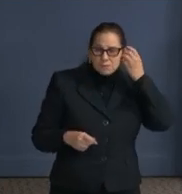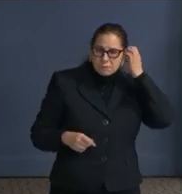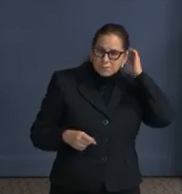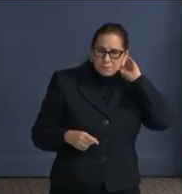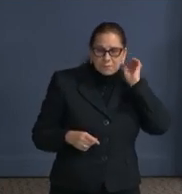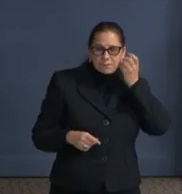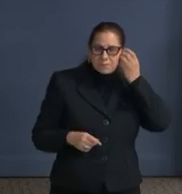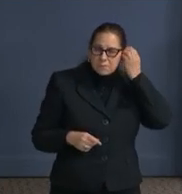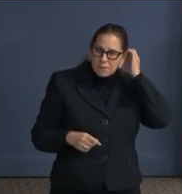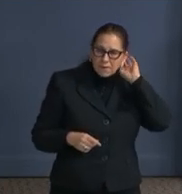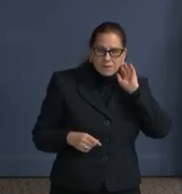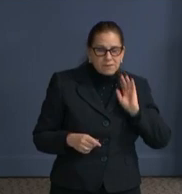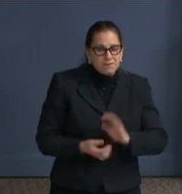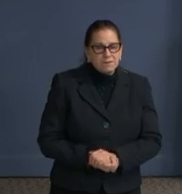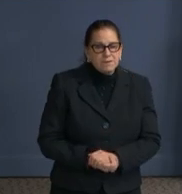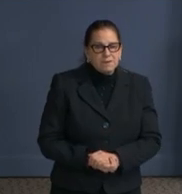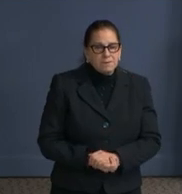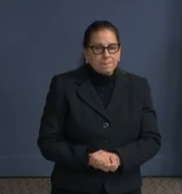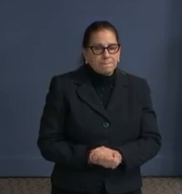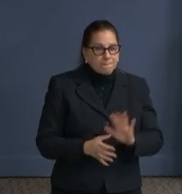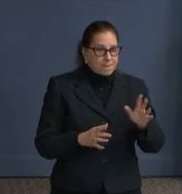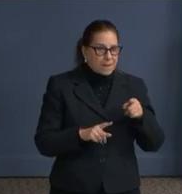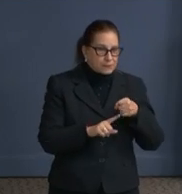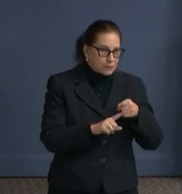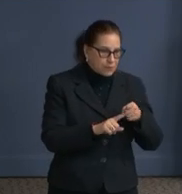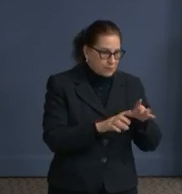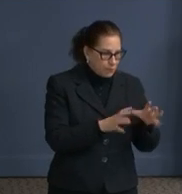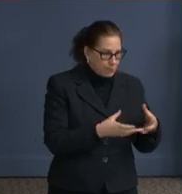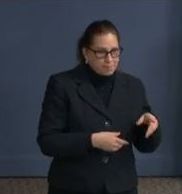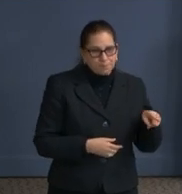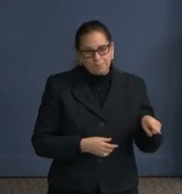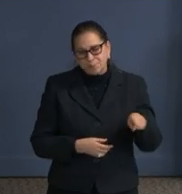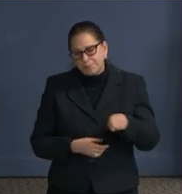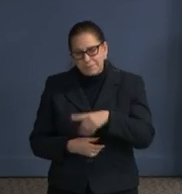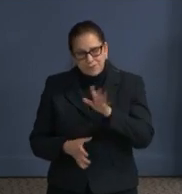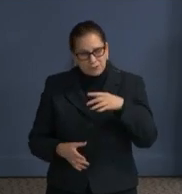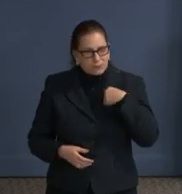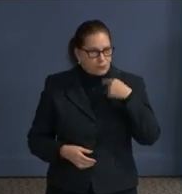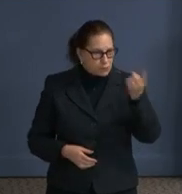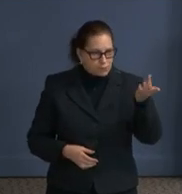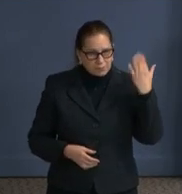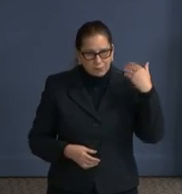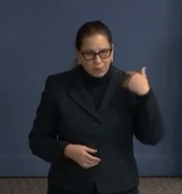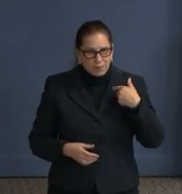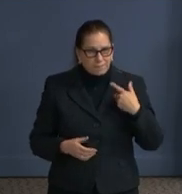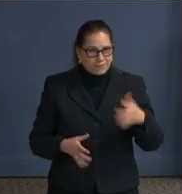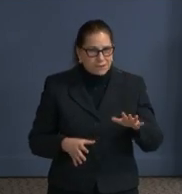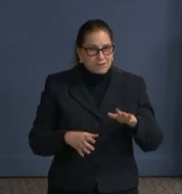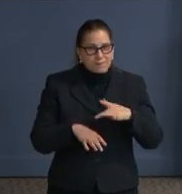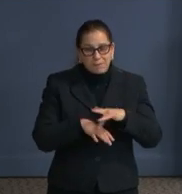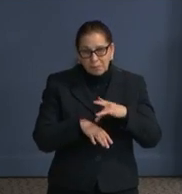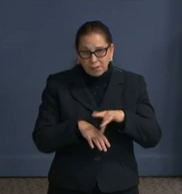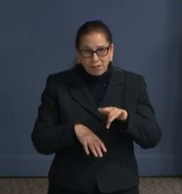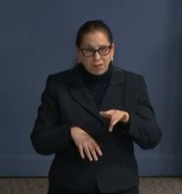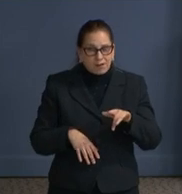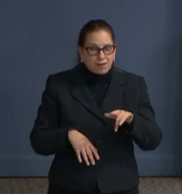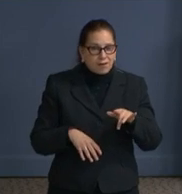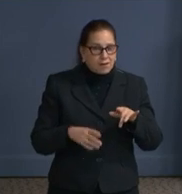are just targets, Mark, as we talked about early on. It depends on availability and how